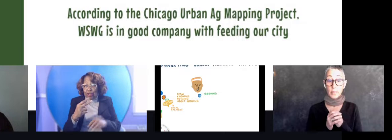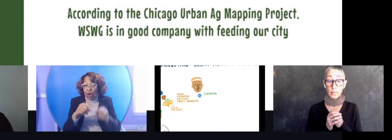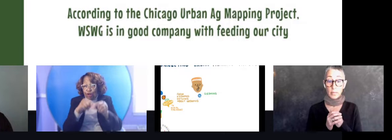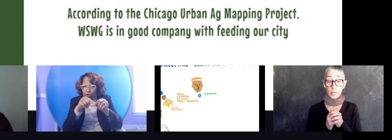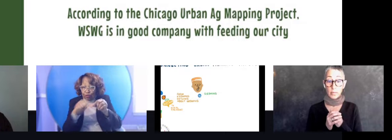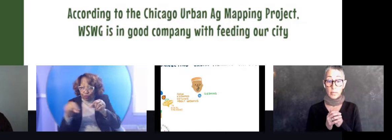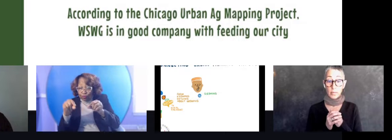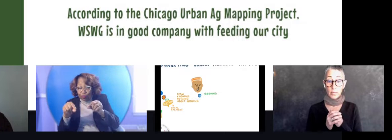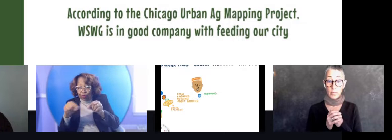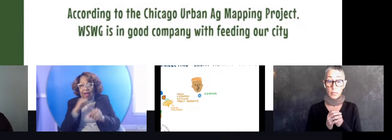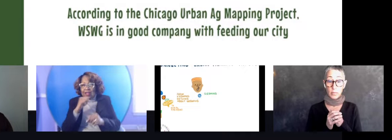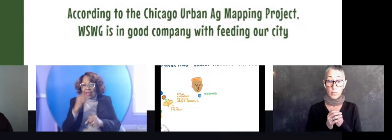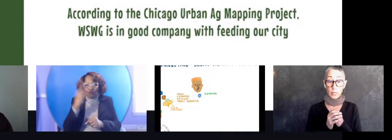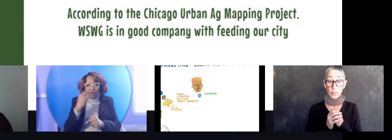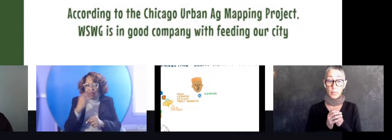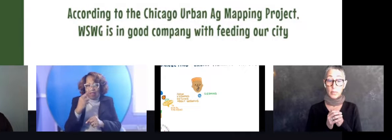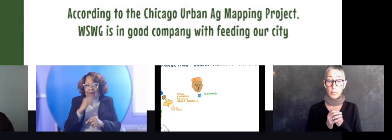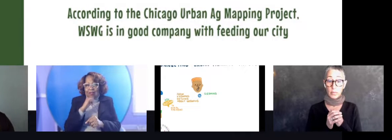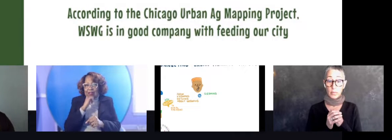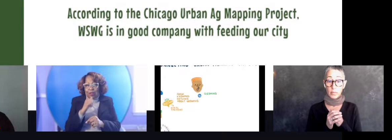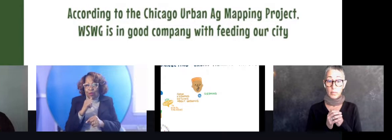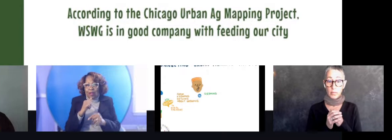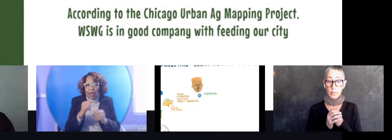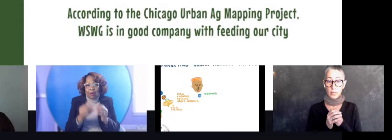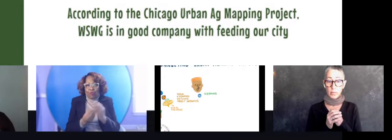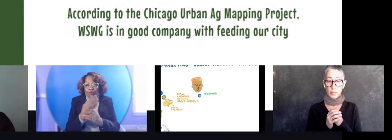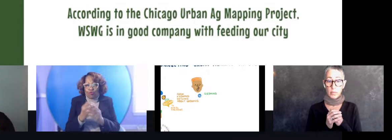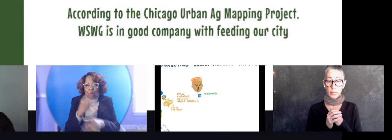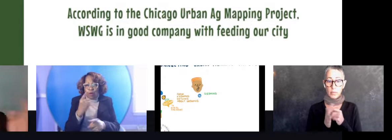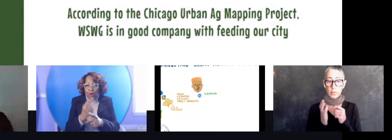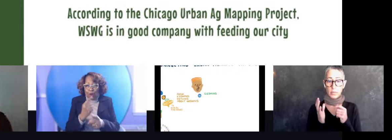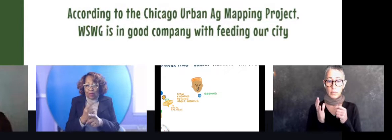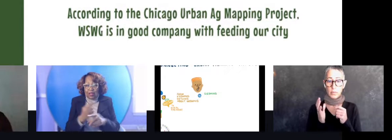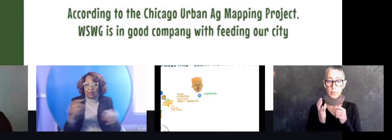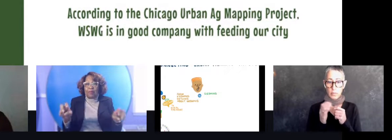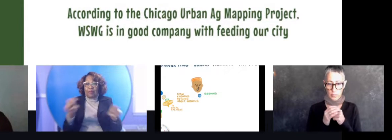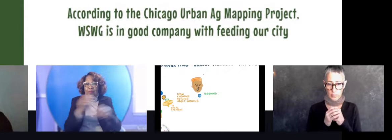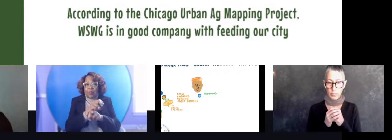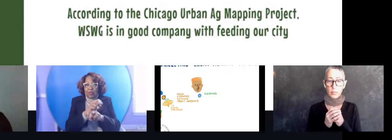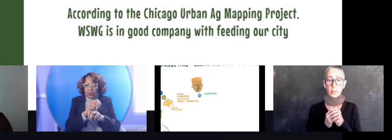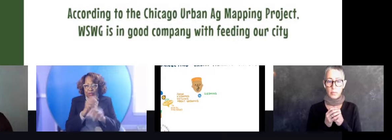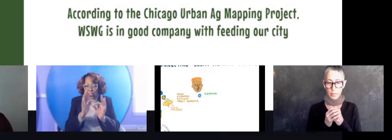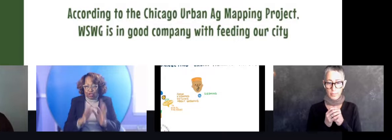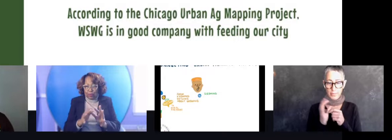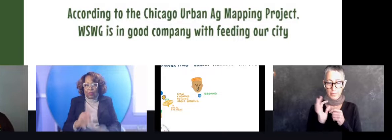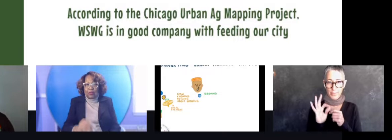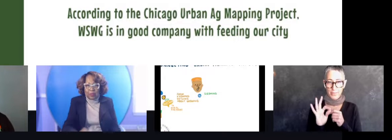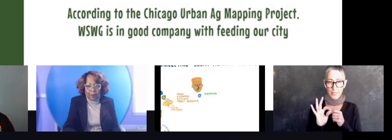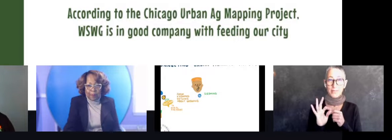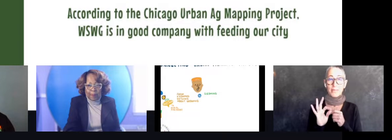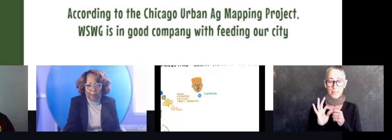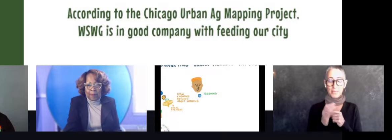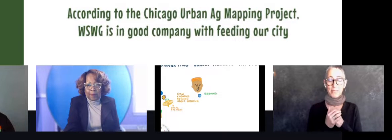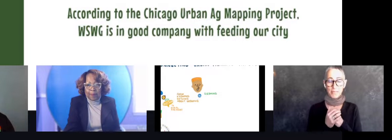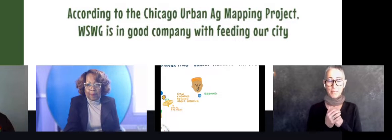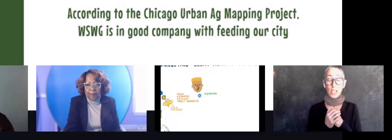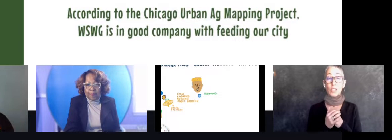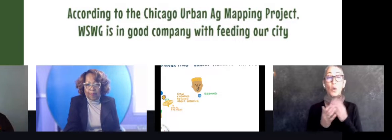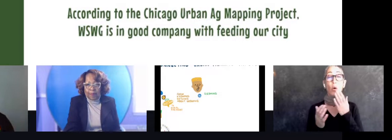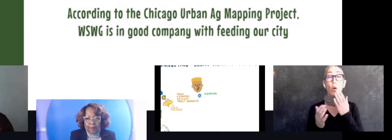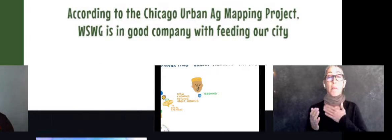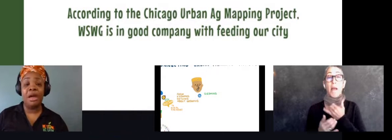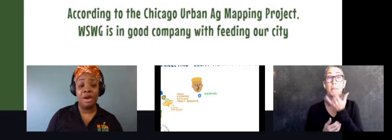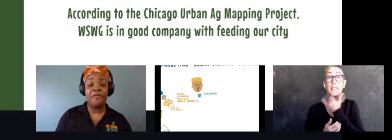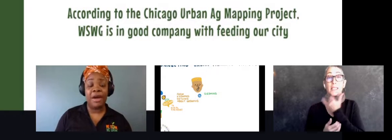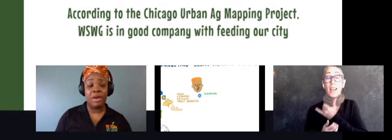realize that they weren't being pollinated properly. So all of the mistakes that I made early on, um, taught me